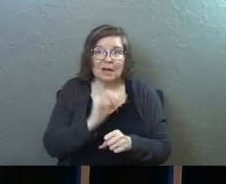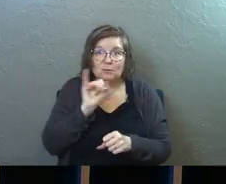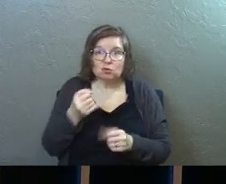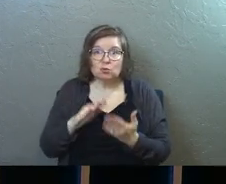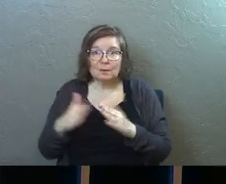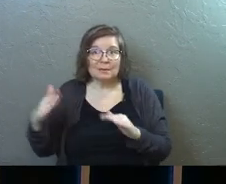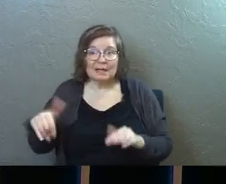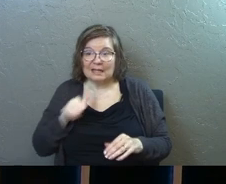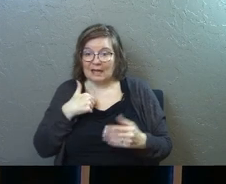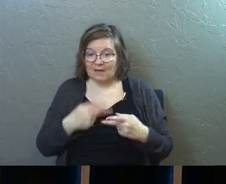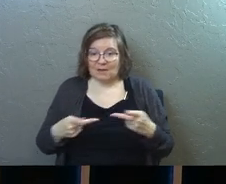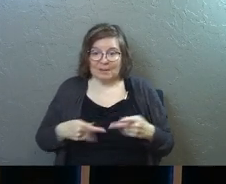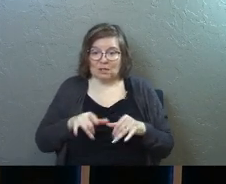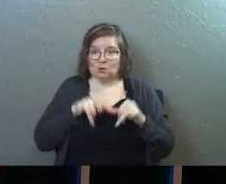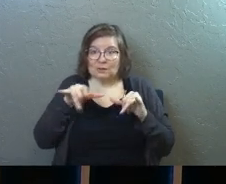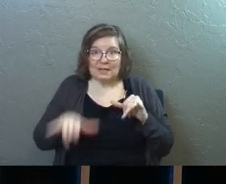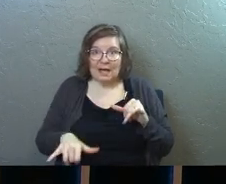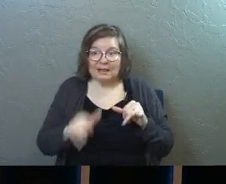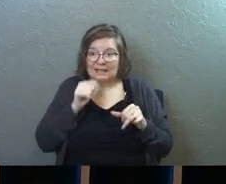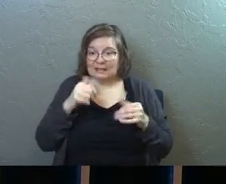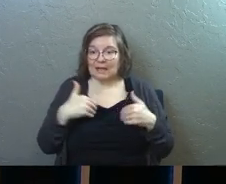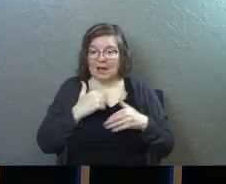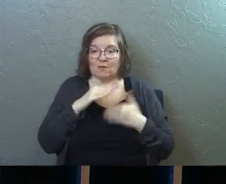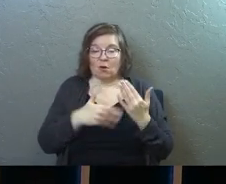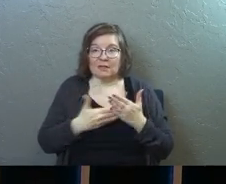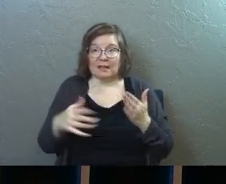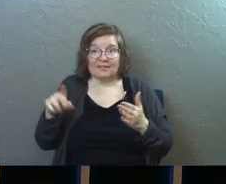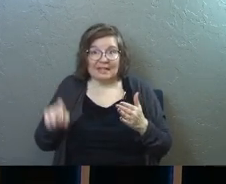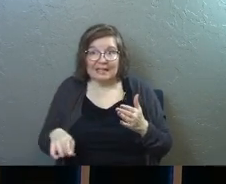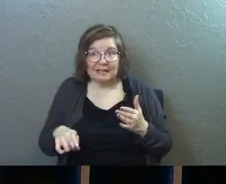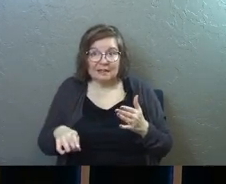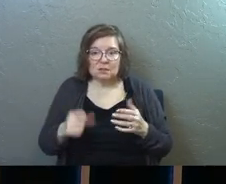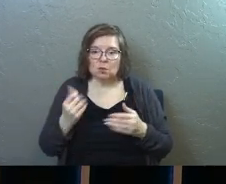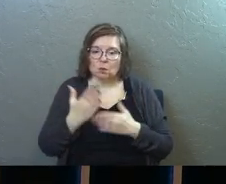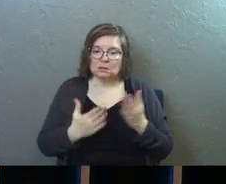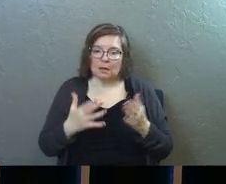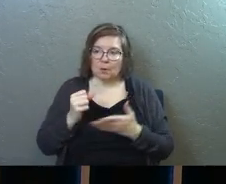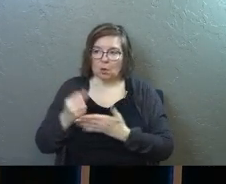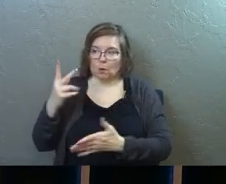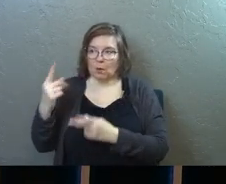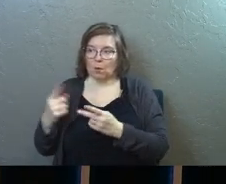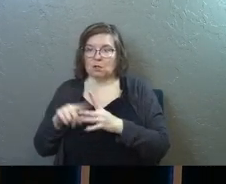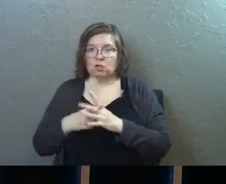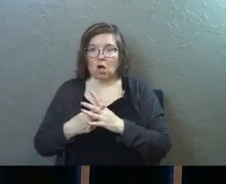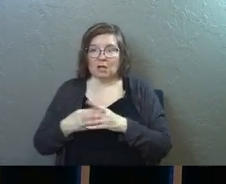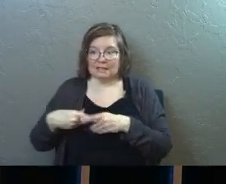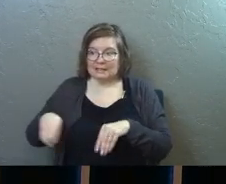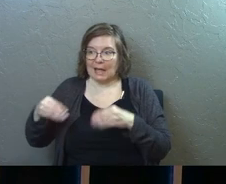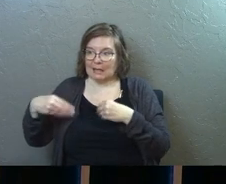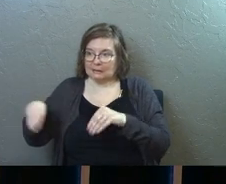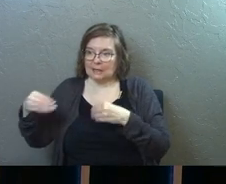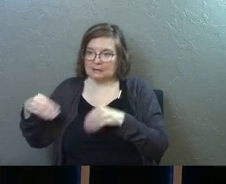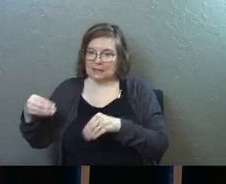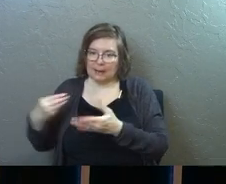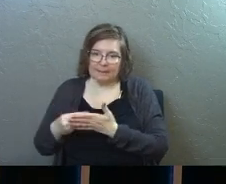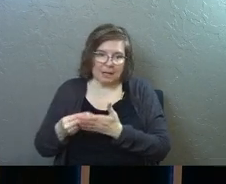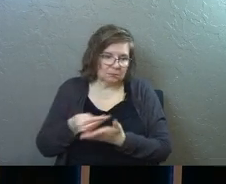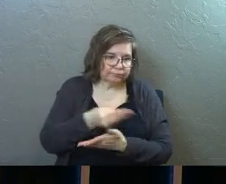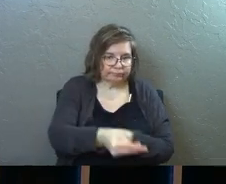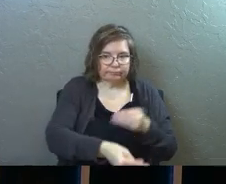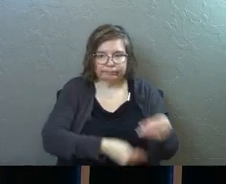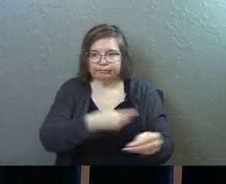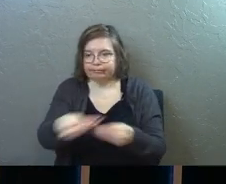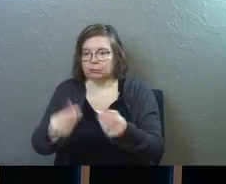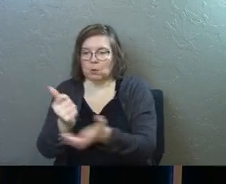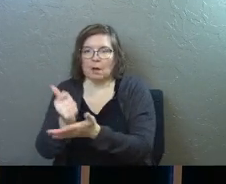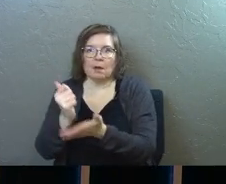in Jerusalem yet. They didn't have places to stay. They didn't have all the stuff that they needed. So some of the wealthier ones started selling some of the stuff, giving the money